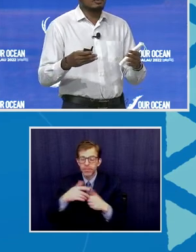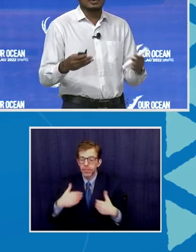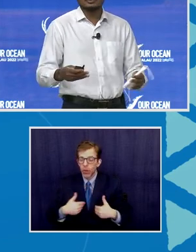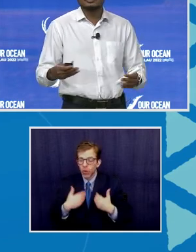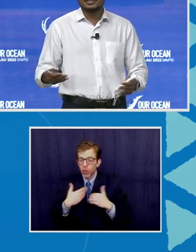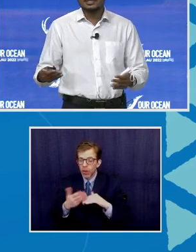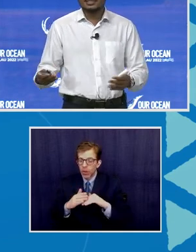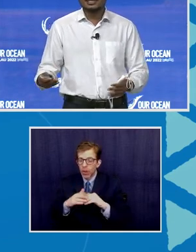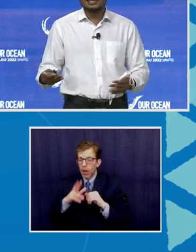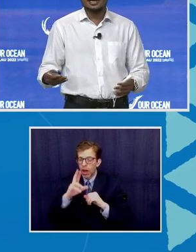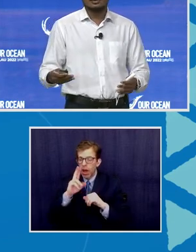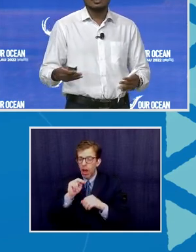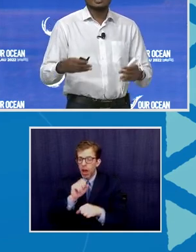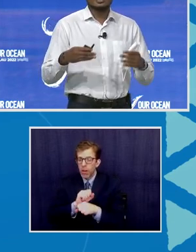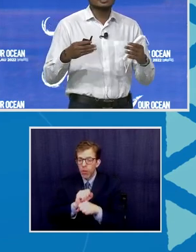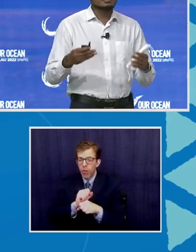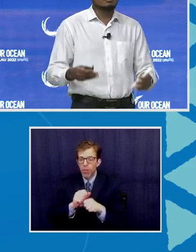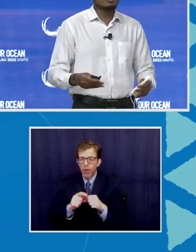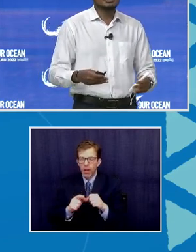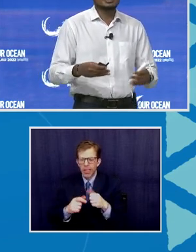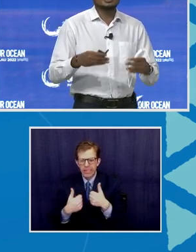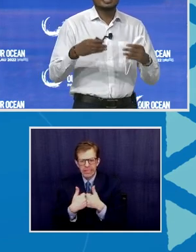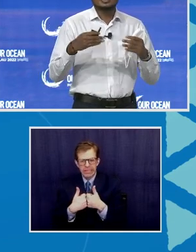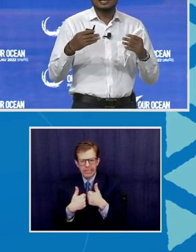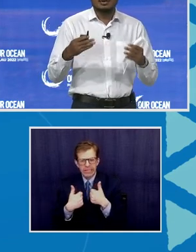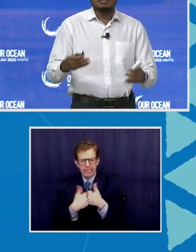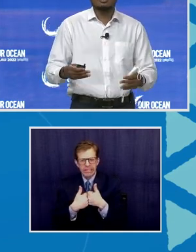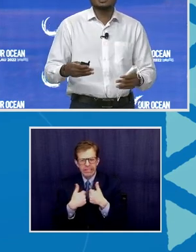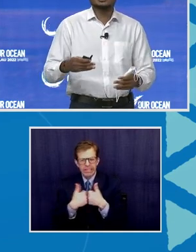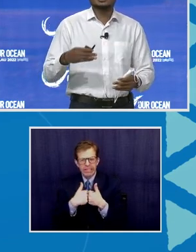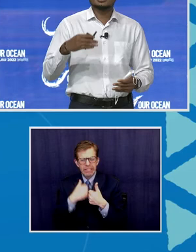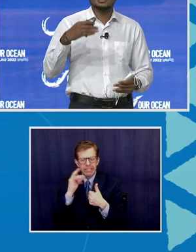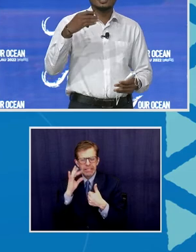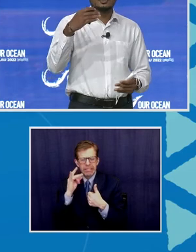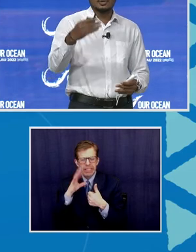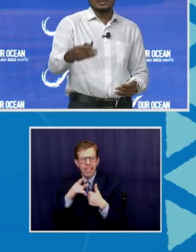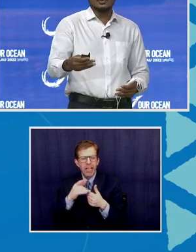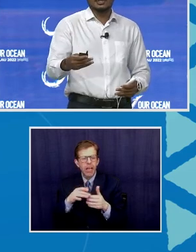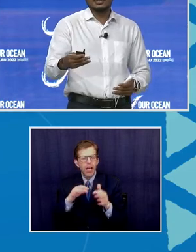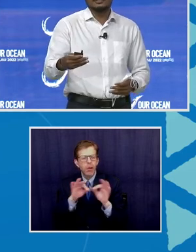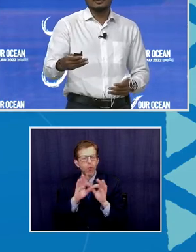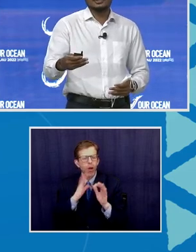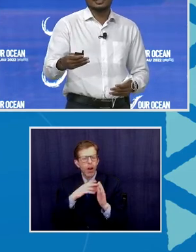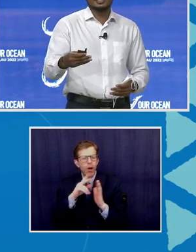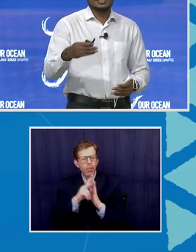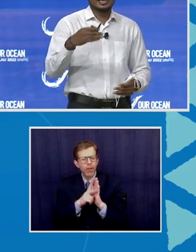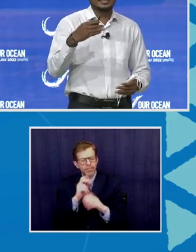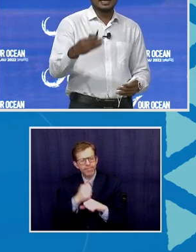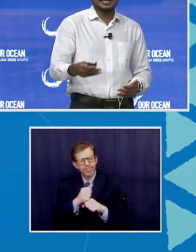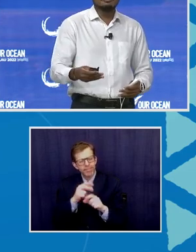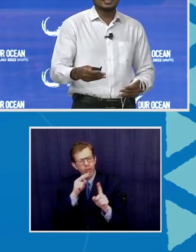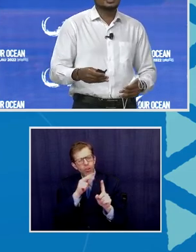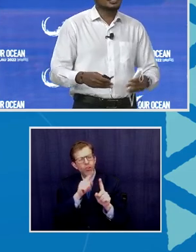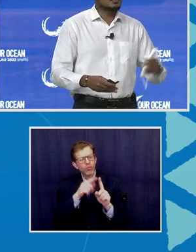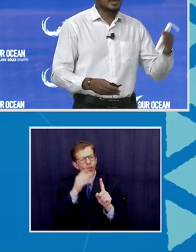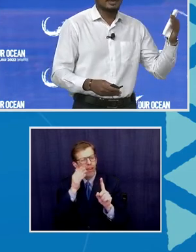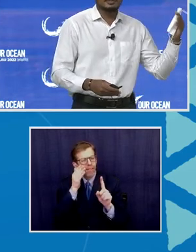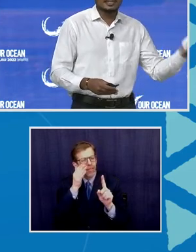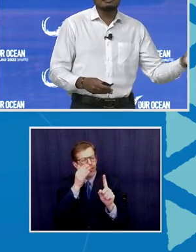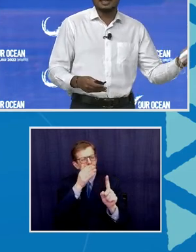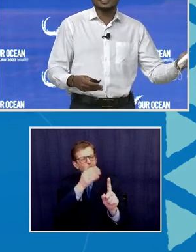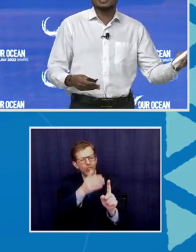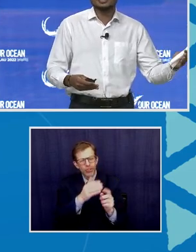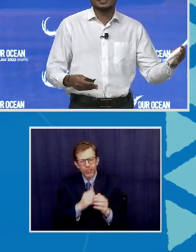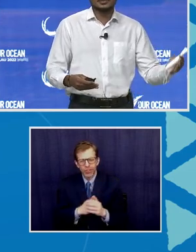that we already see now, it is important that our policies look towards the future. And like I mentioned,